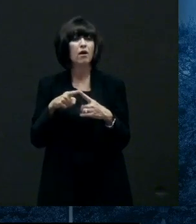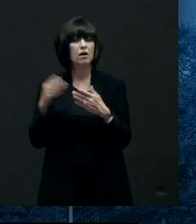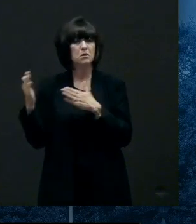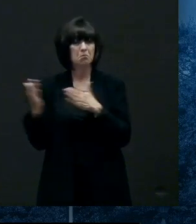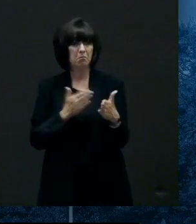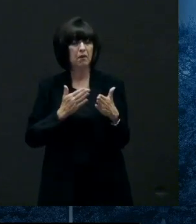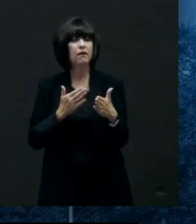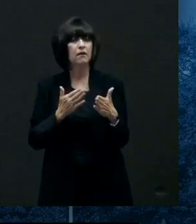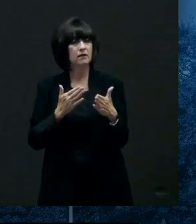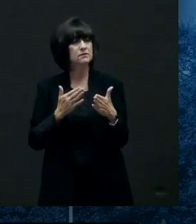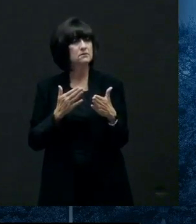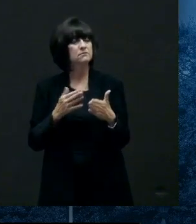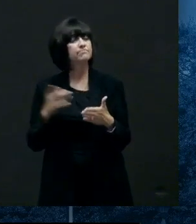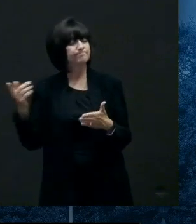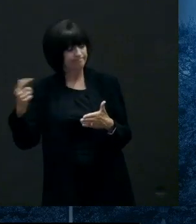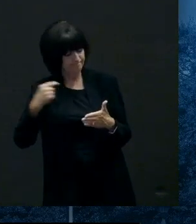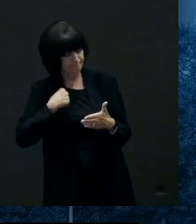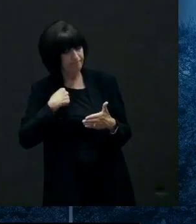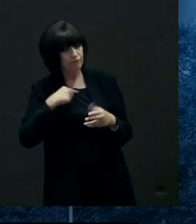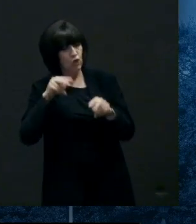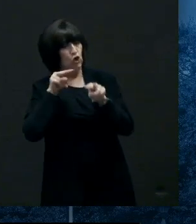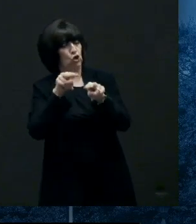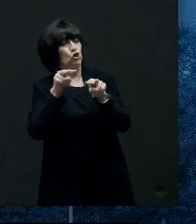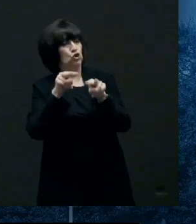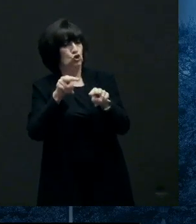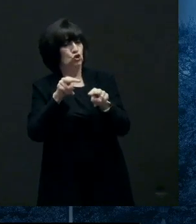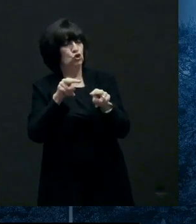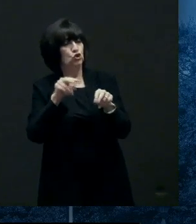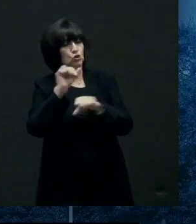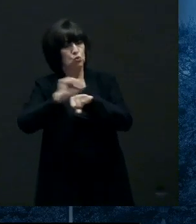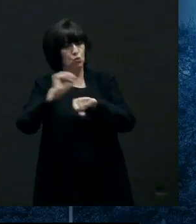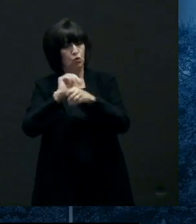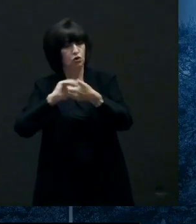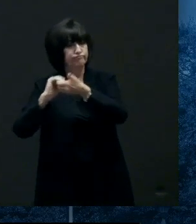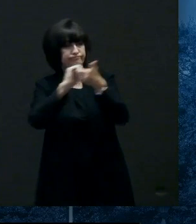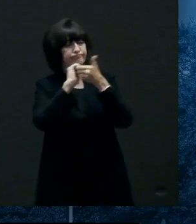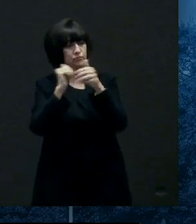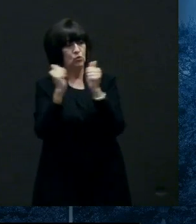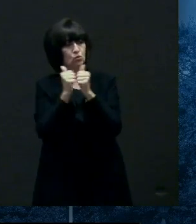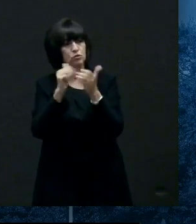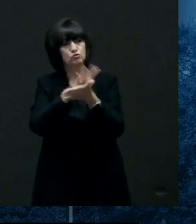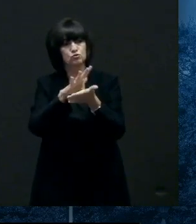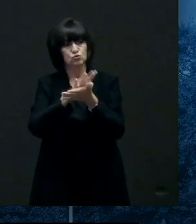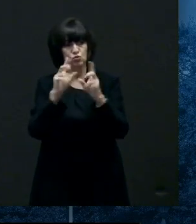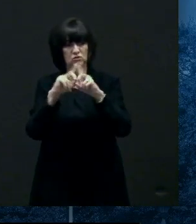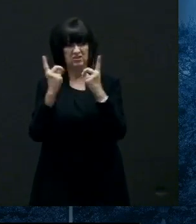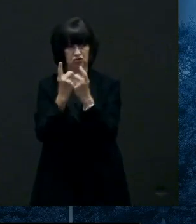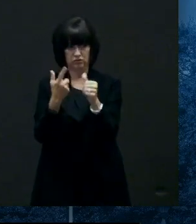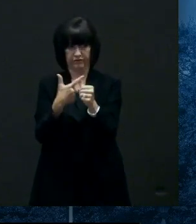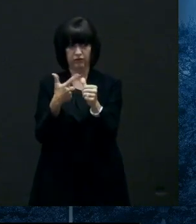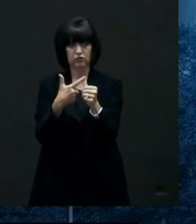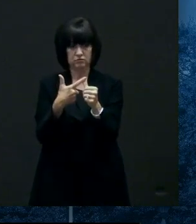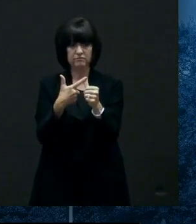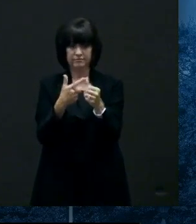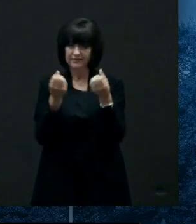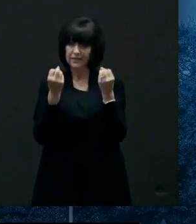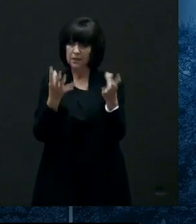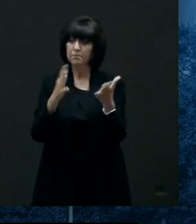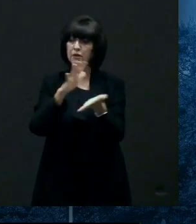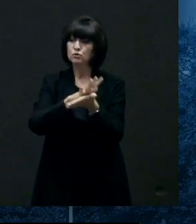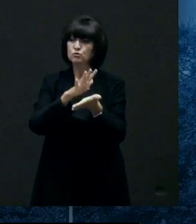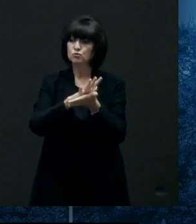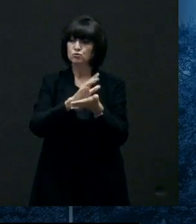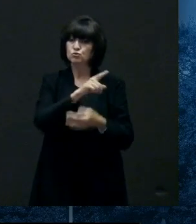schools as possible and we're working on that and their work and school districts are working on that many schools because of concerns over